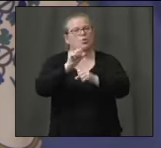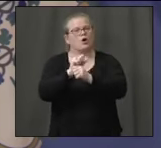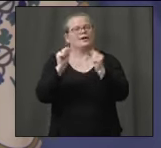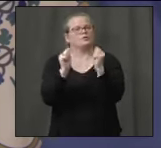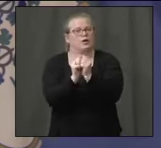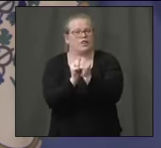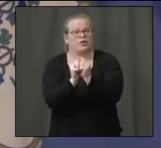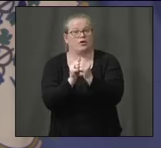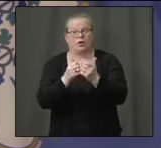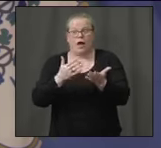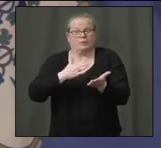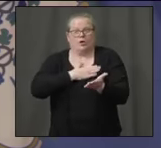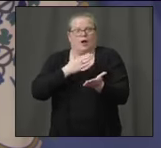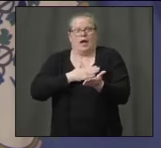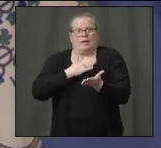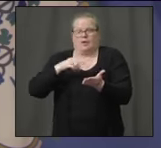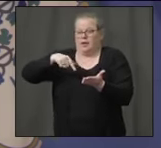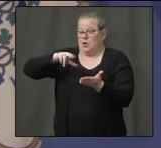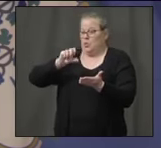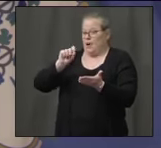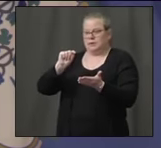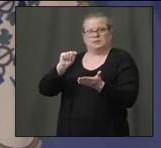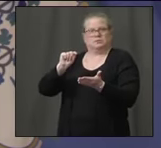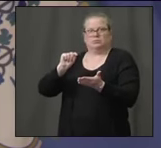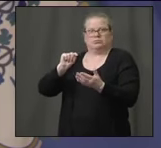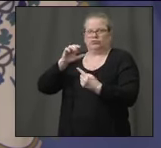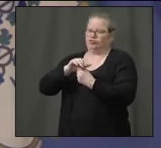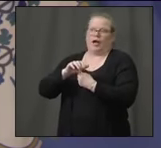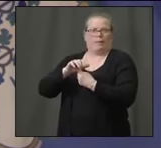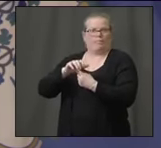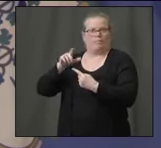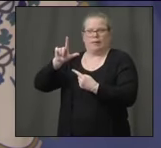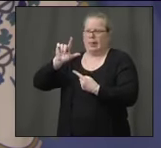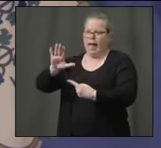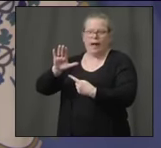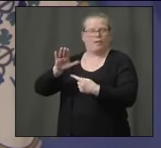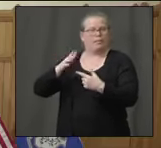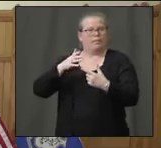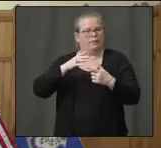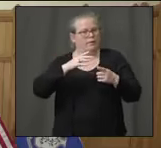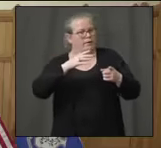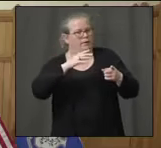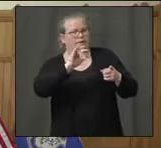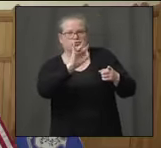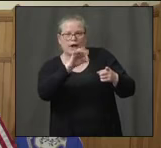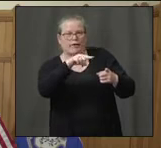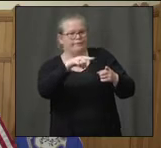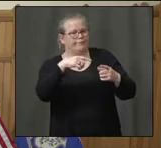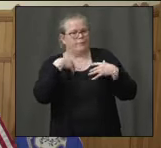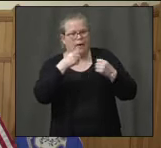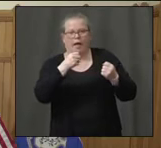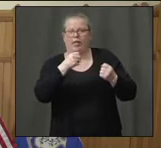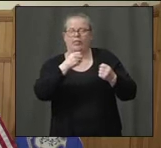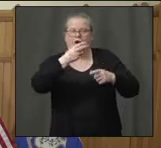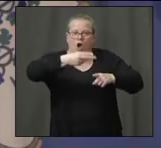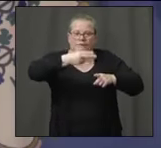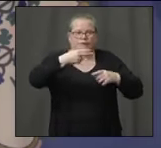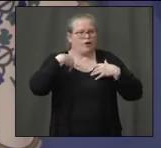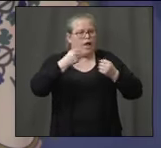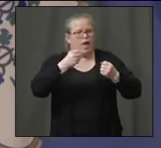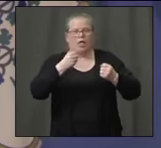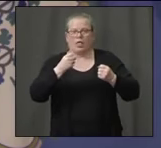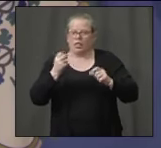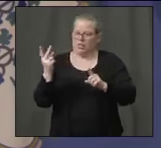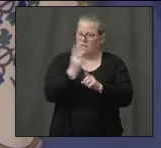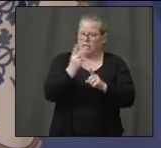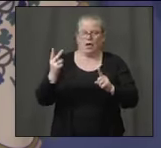given the fact they're here. And what that means in terms of our scale, you know, working with Jeff, working with our amazing health care system, we never